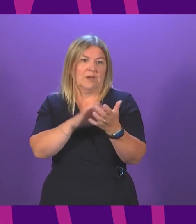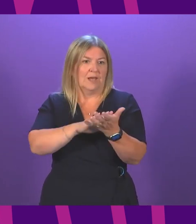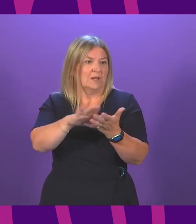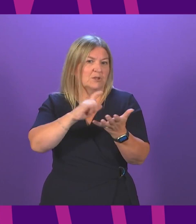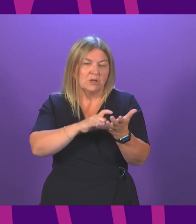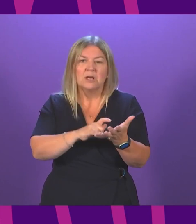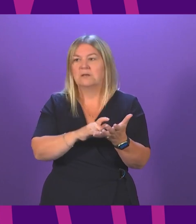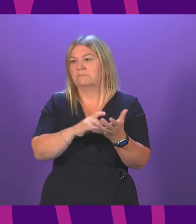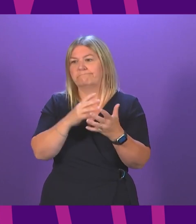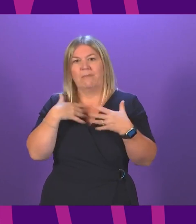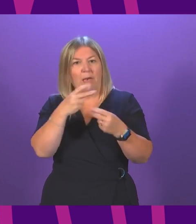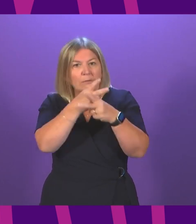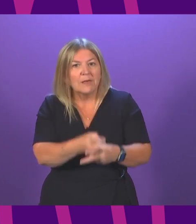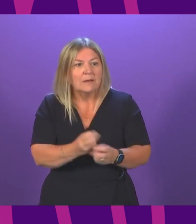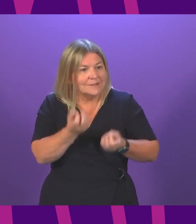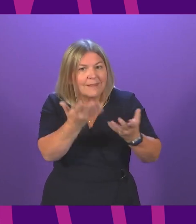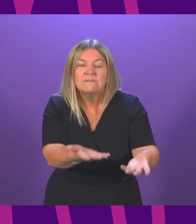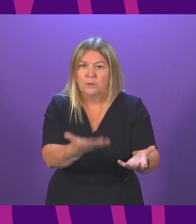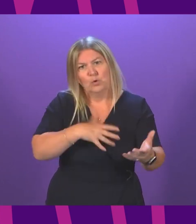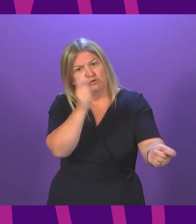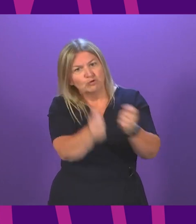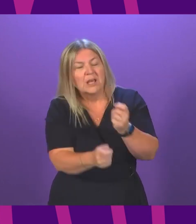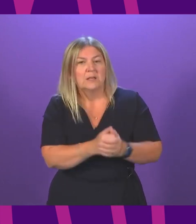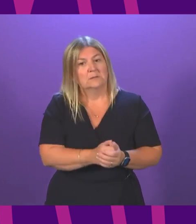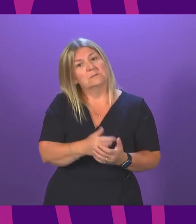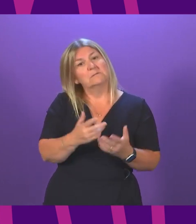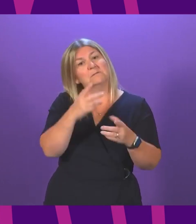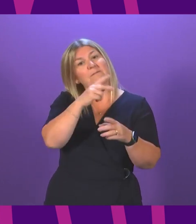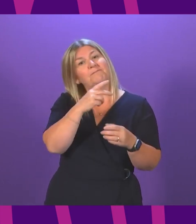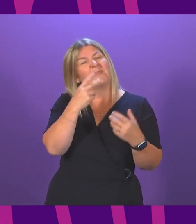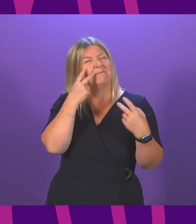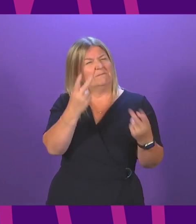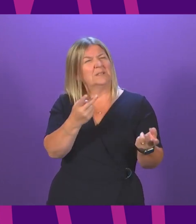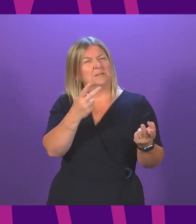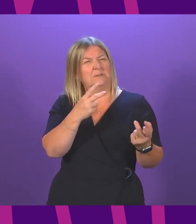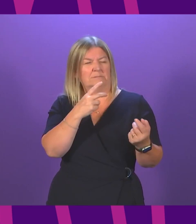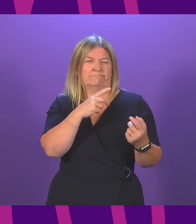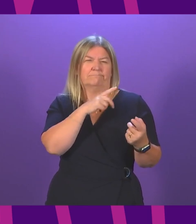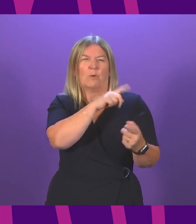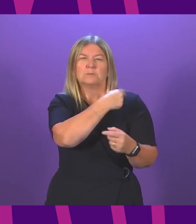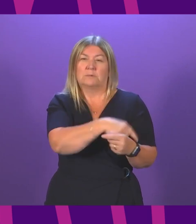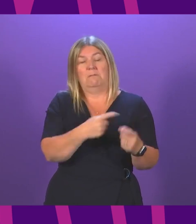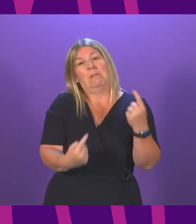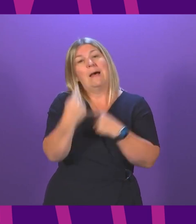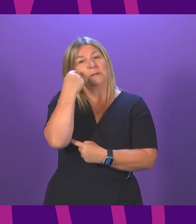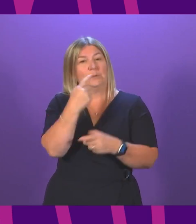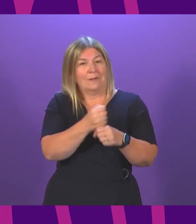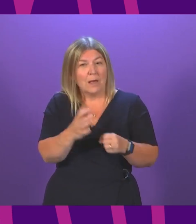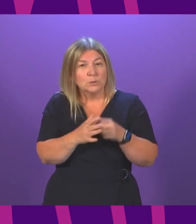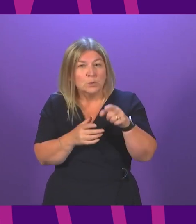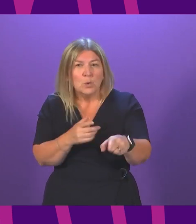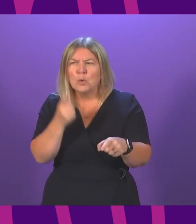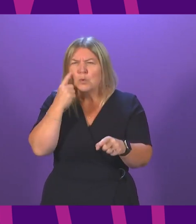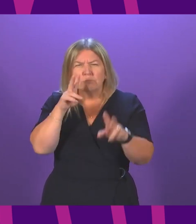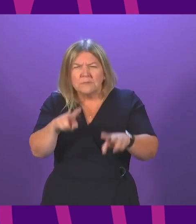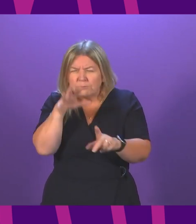visited the Golden Jubilee just last week to look at some of the innovations around robotic procedures, around changes to how diagnostic operations